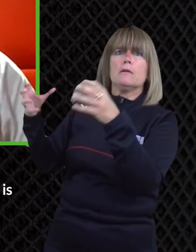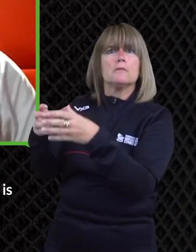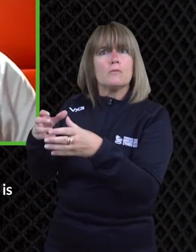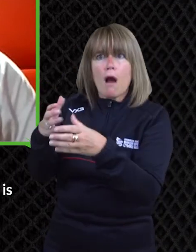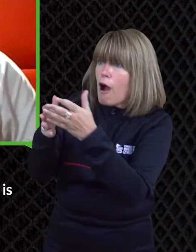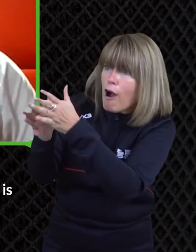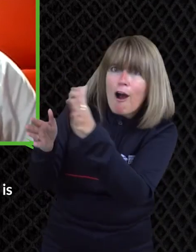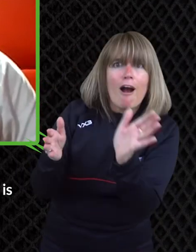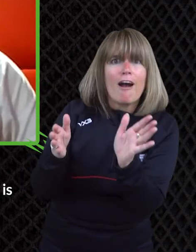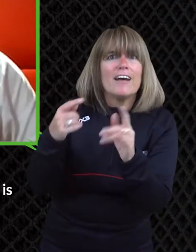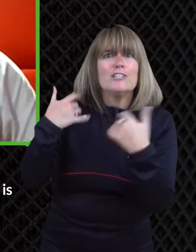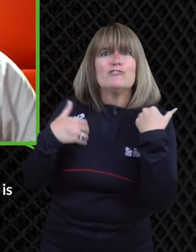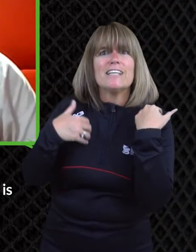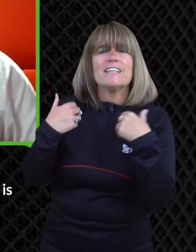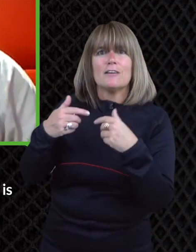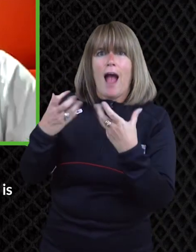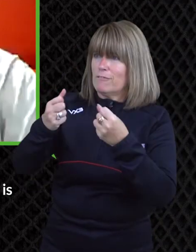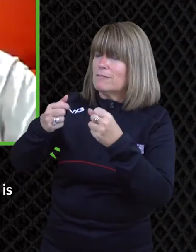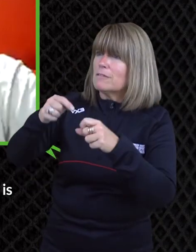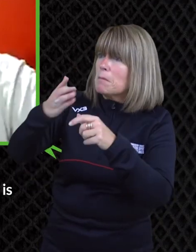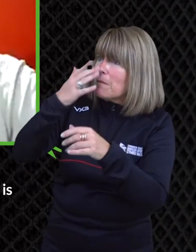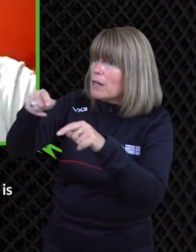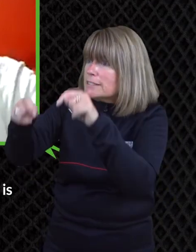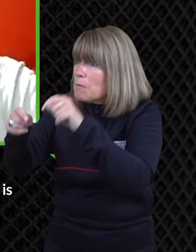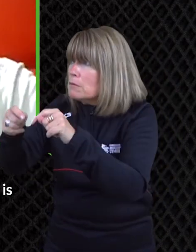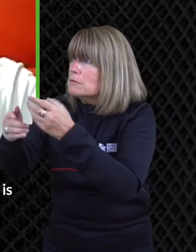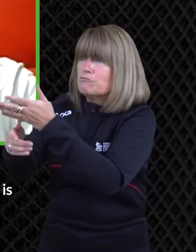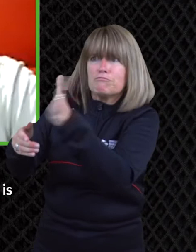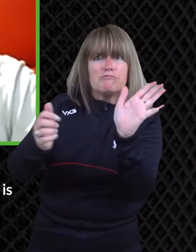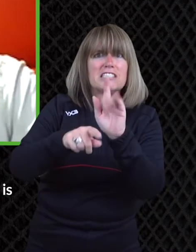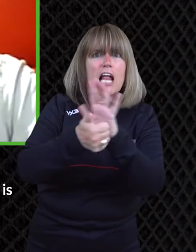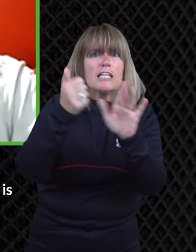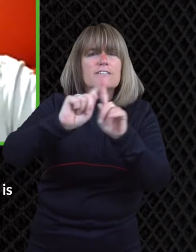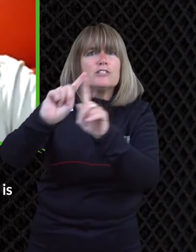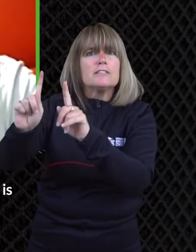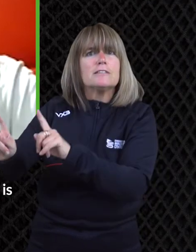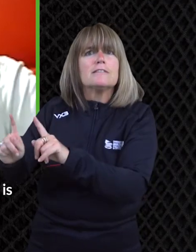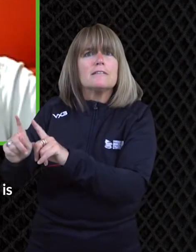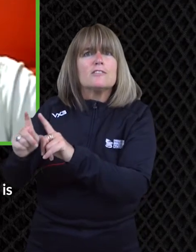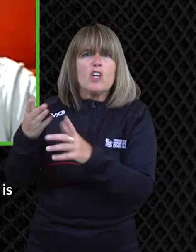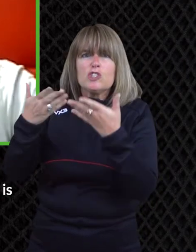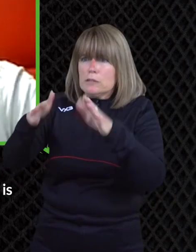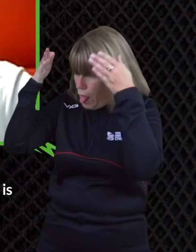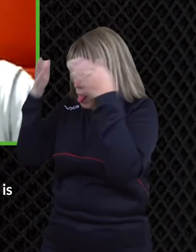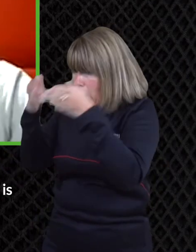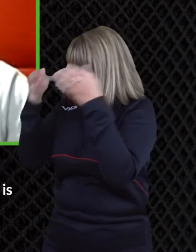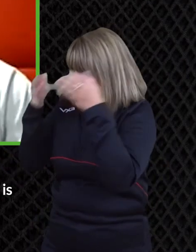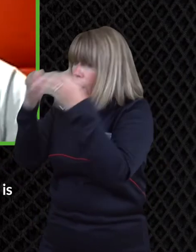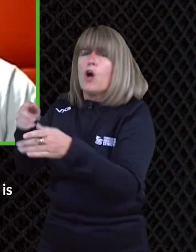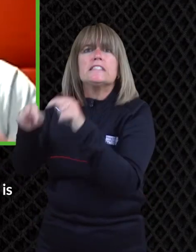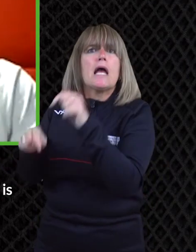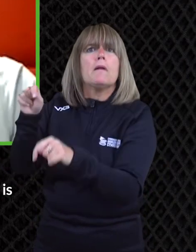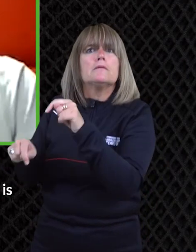for for for an interview on disability topics i also go to him for business uh business topics you know